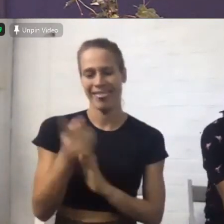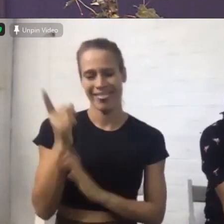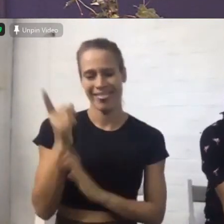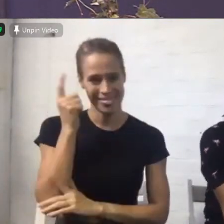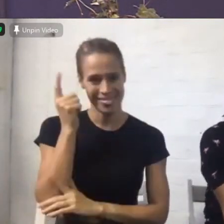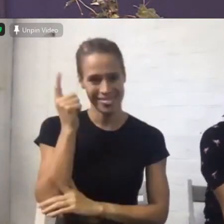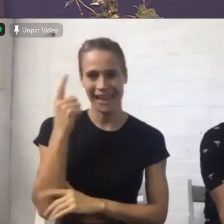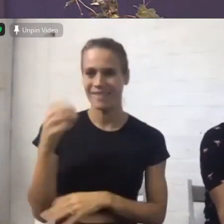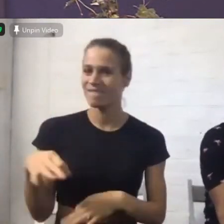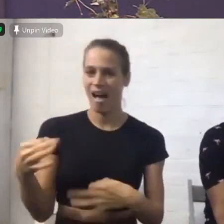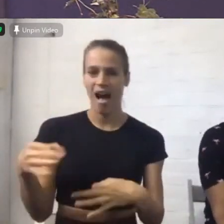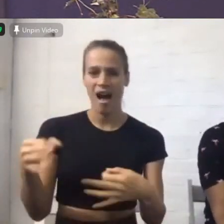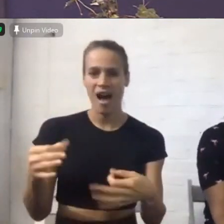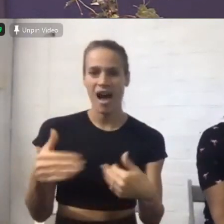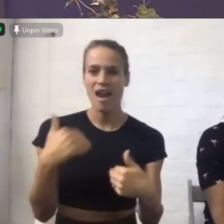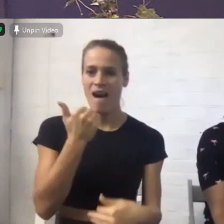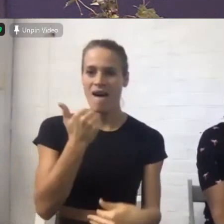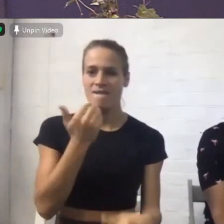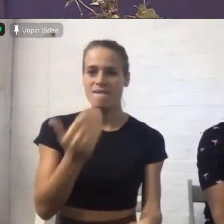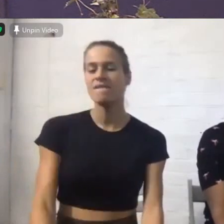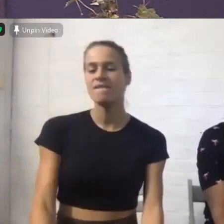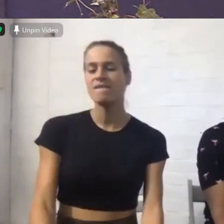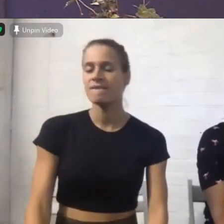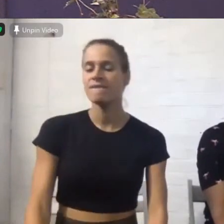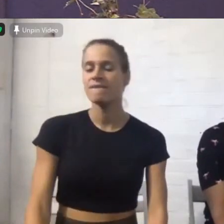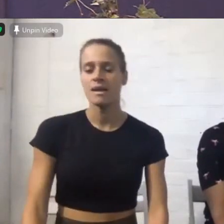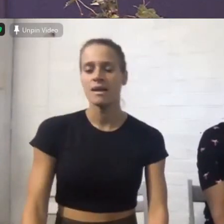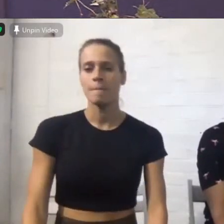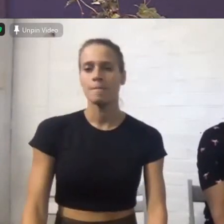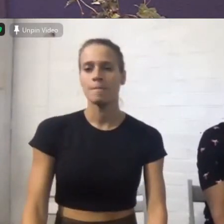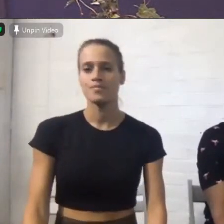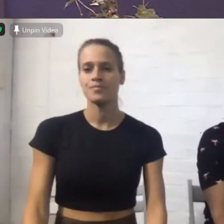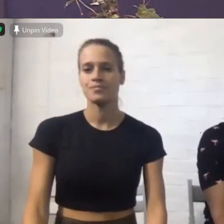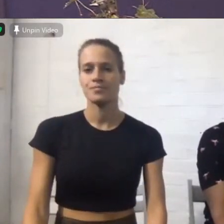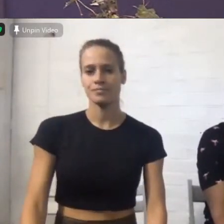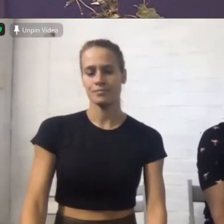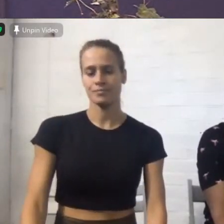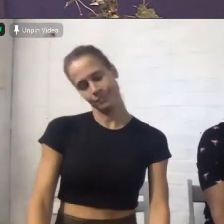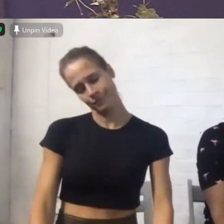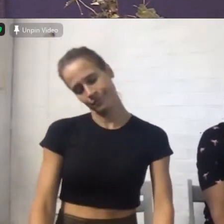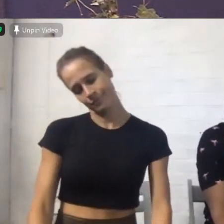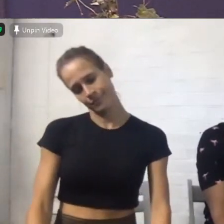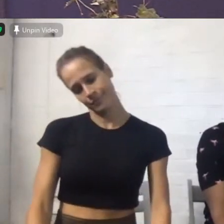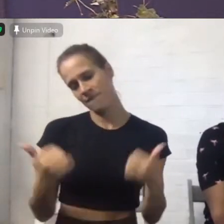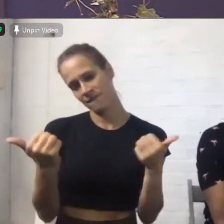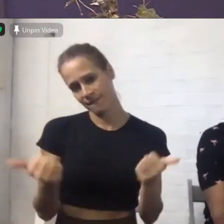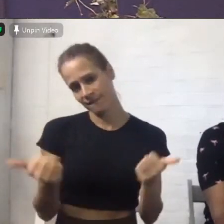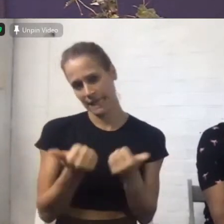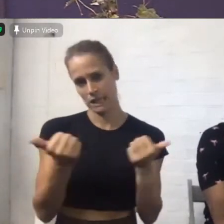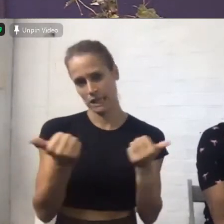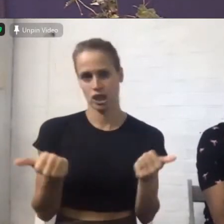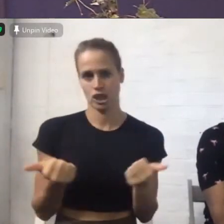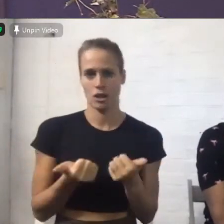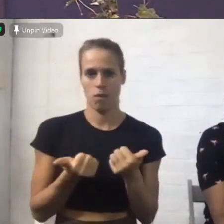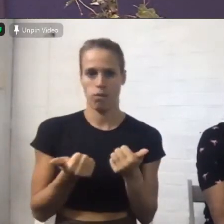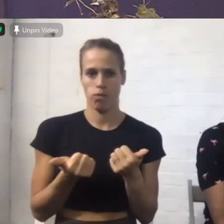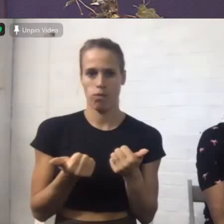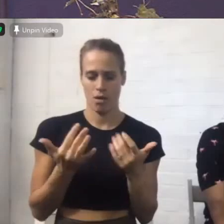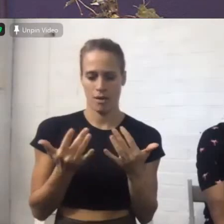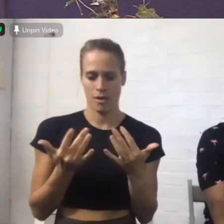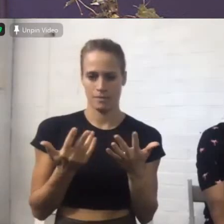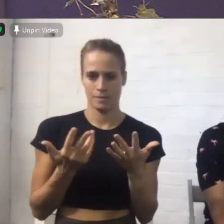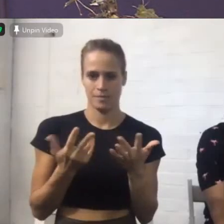enough but let me let me finish by saying this let me switch my little notes off there